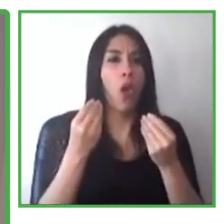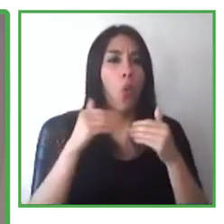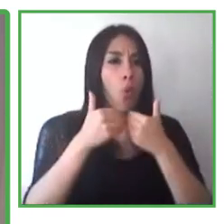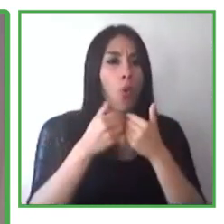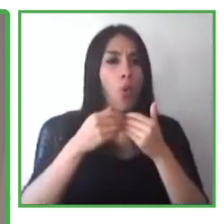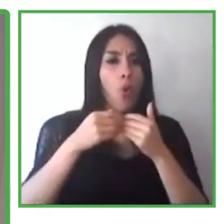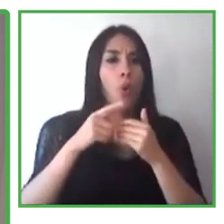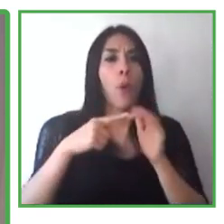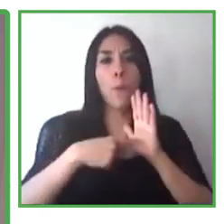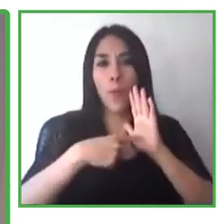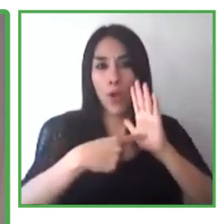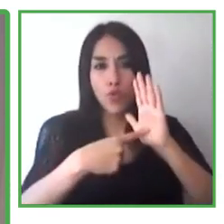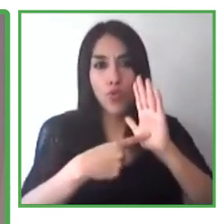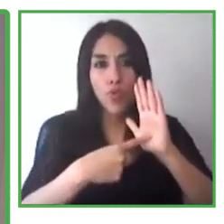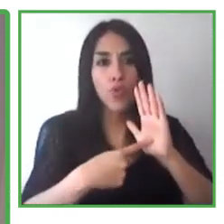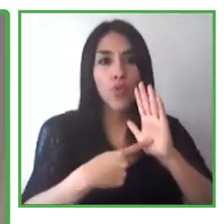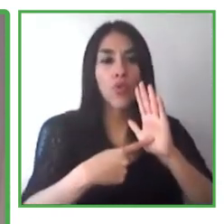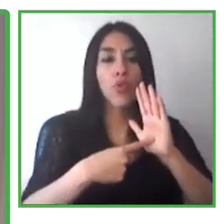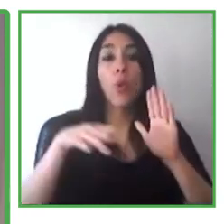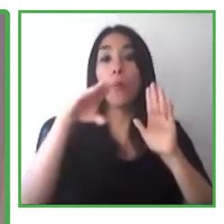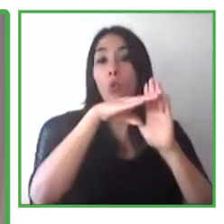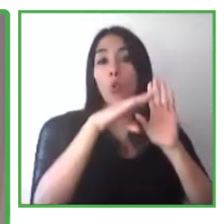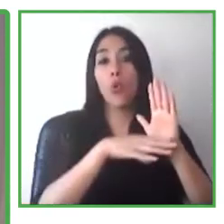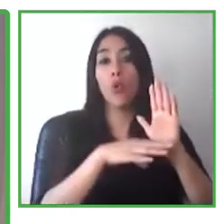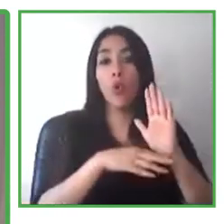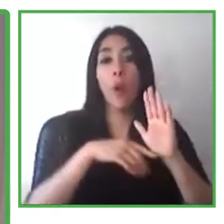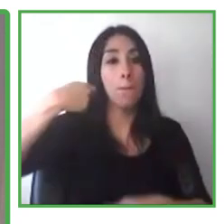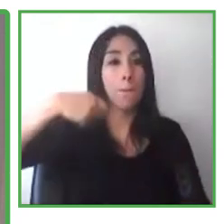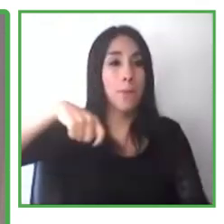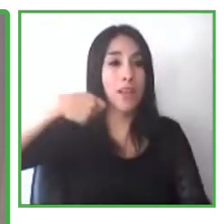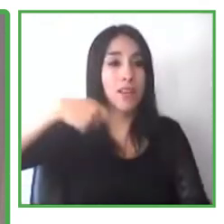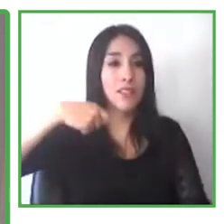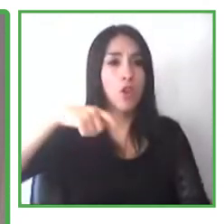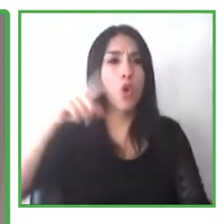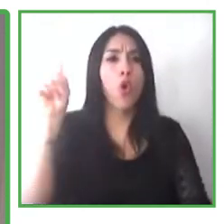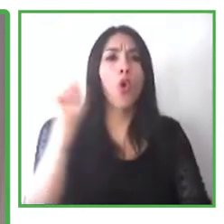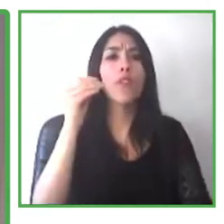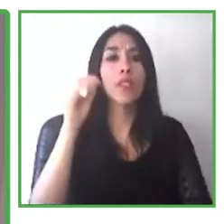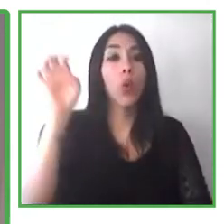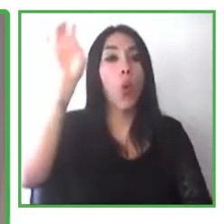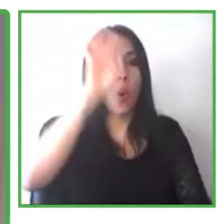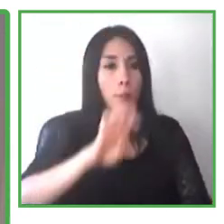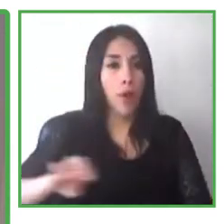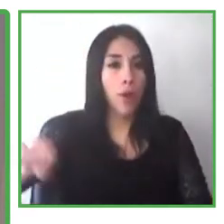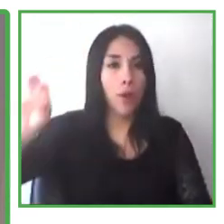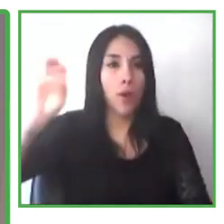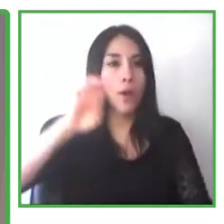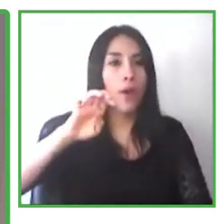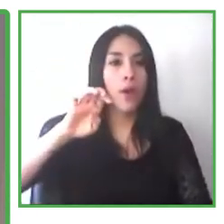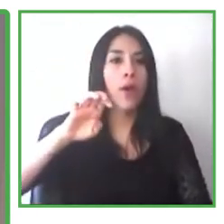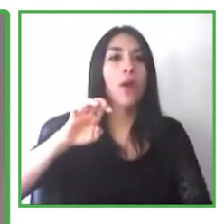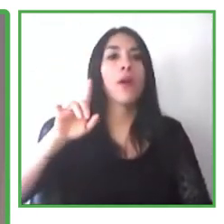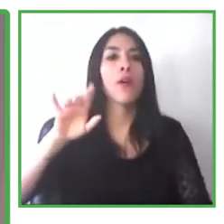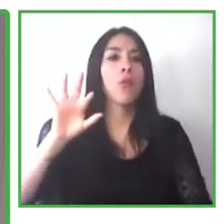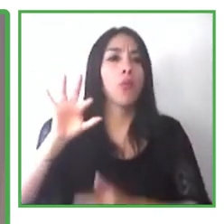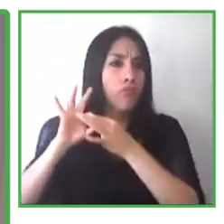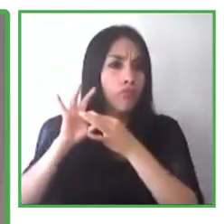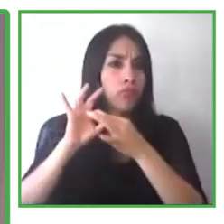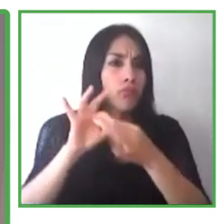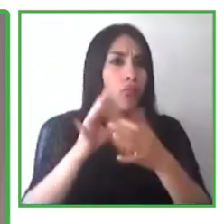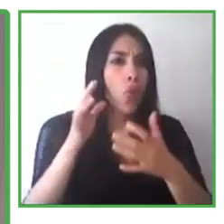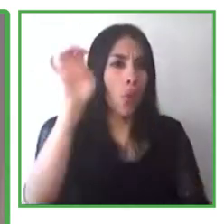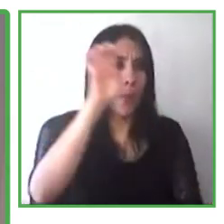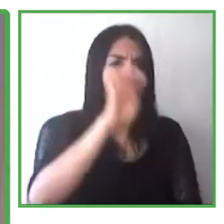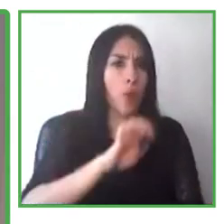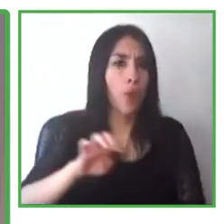managed projects across the EU. He's done work in Middle East Africa. He's worked across other